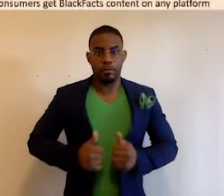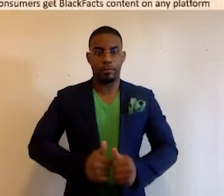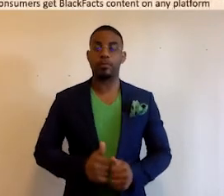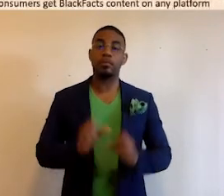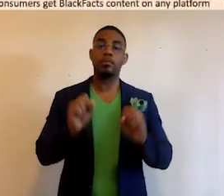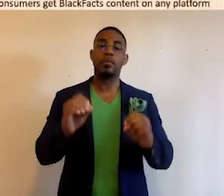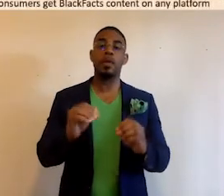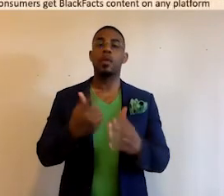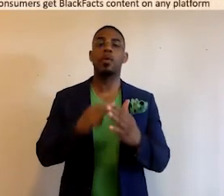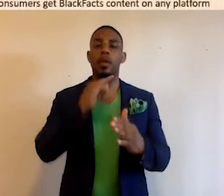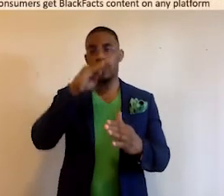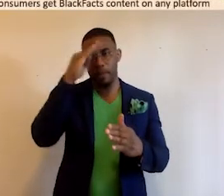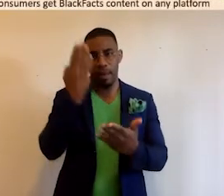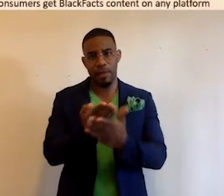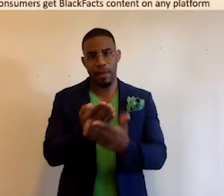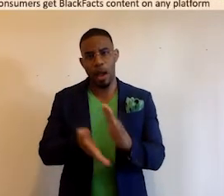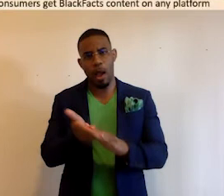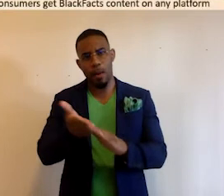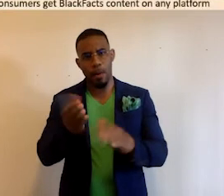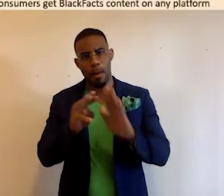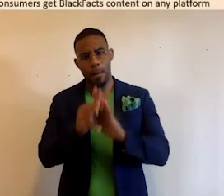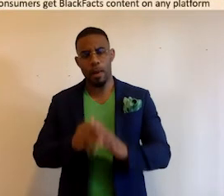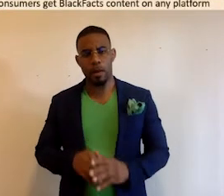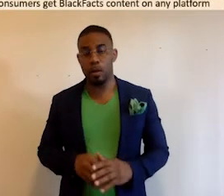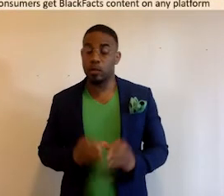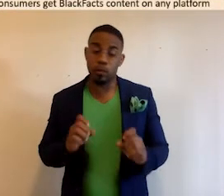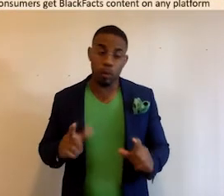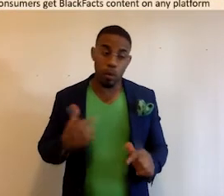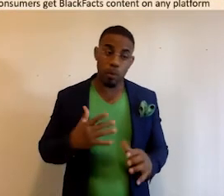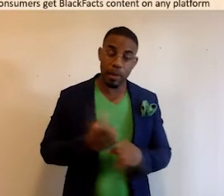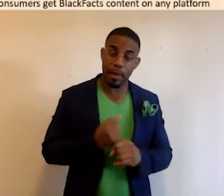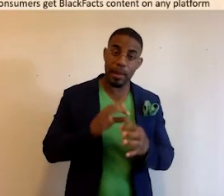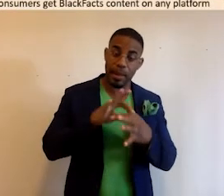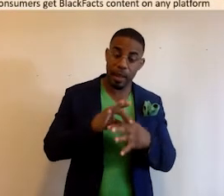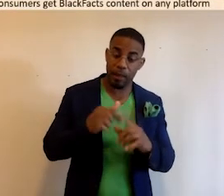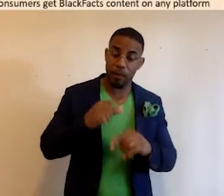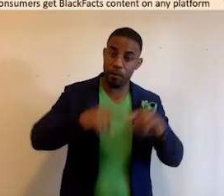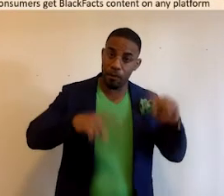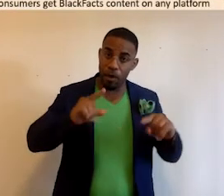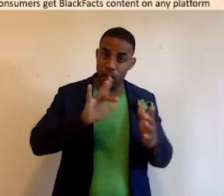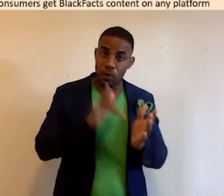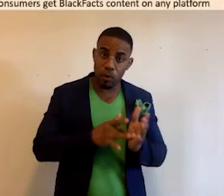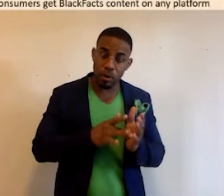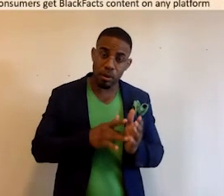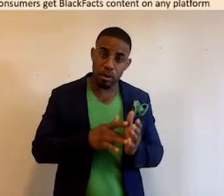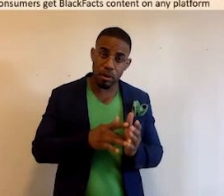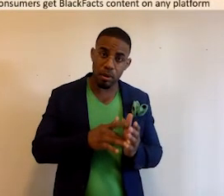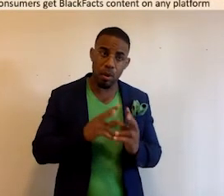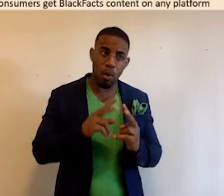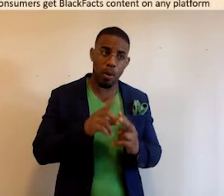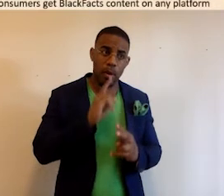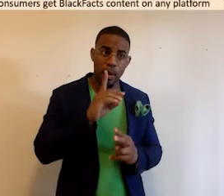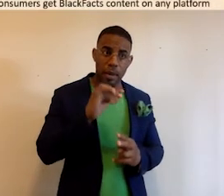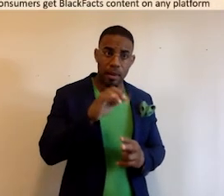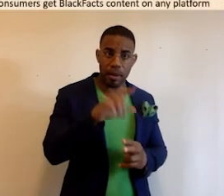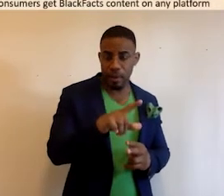So what is the Black Facts operating model? Well, we get content from various sources, whether they are